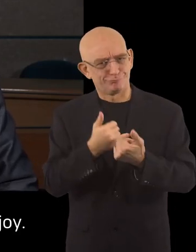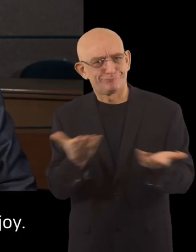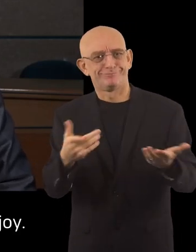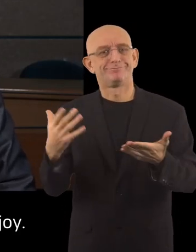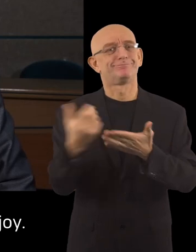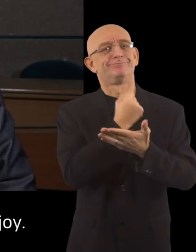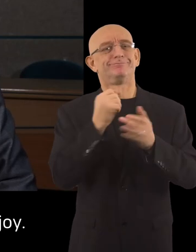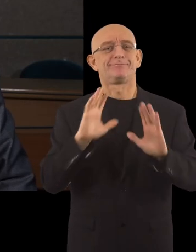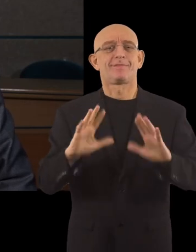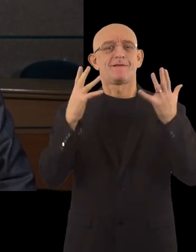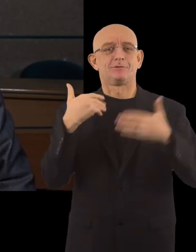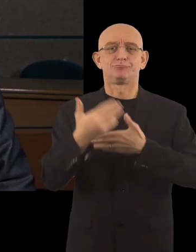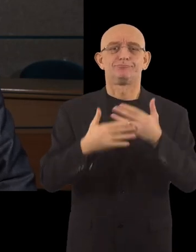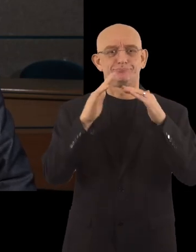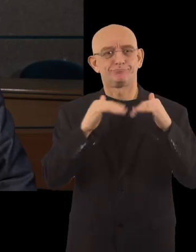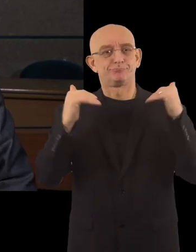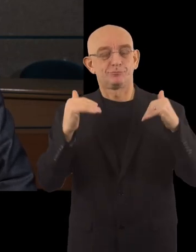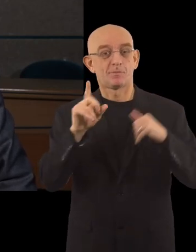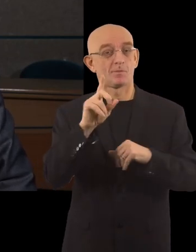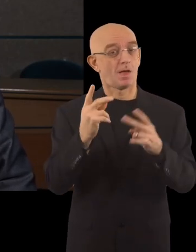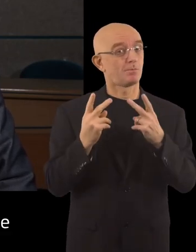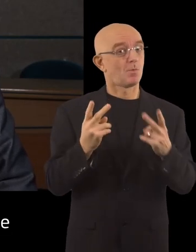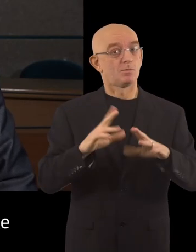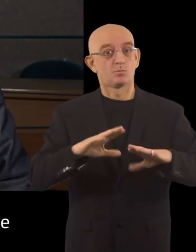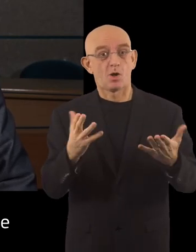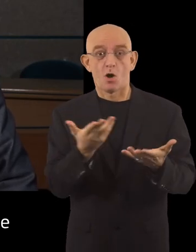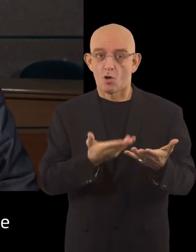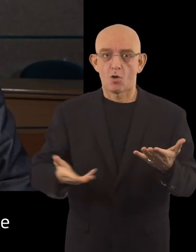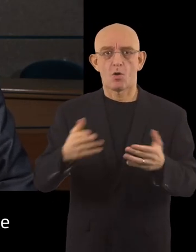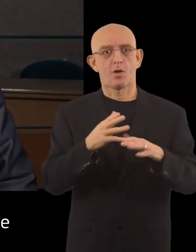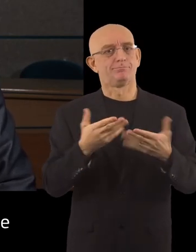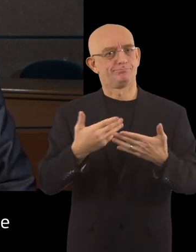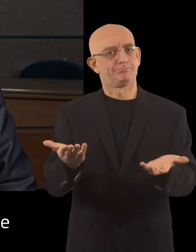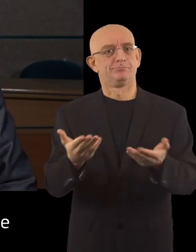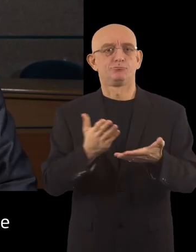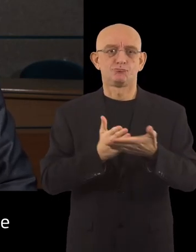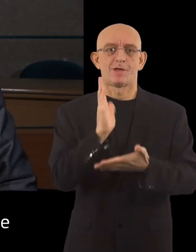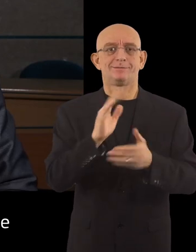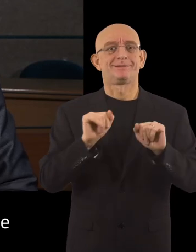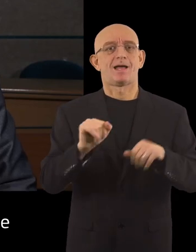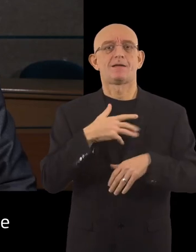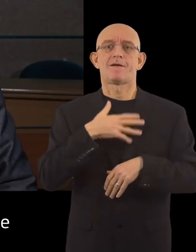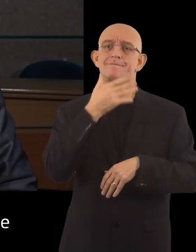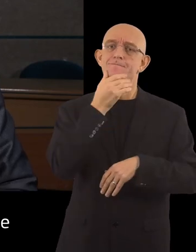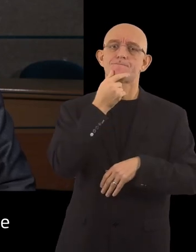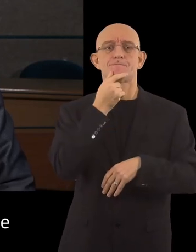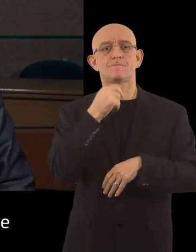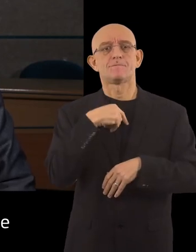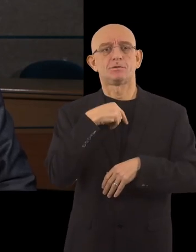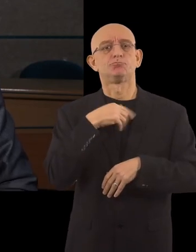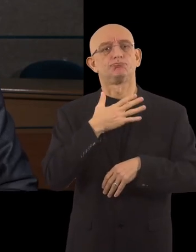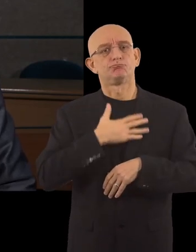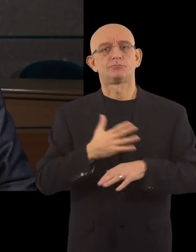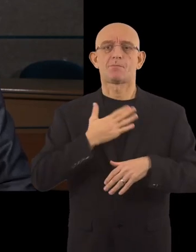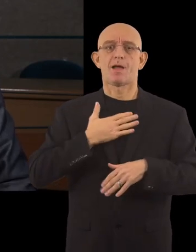full of joy, but most importantly, so that everyone has the right to choose